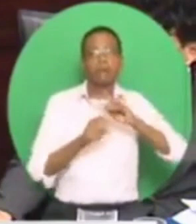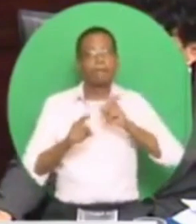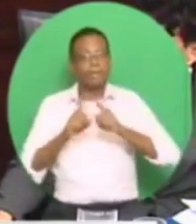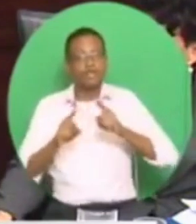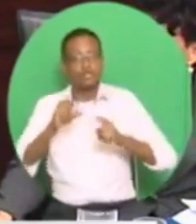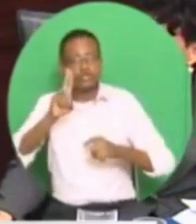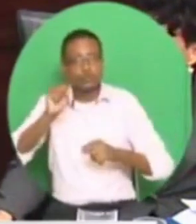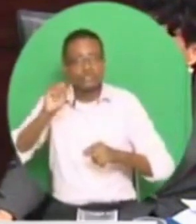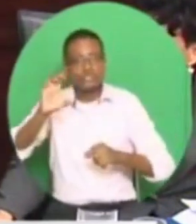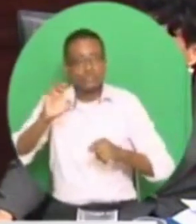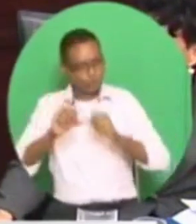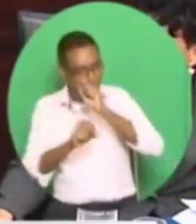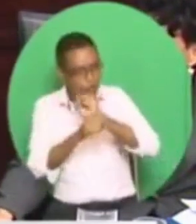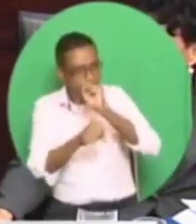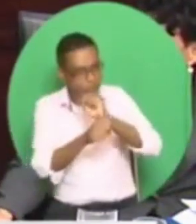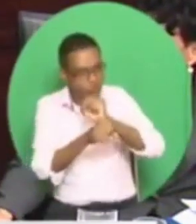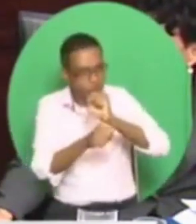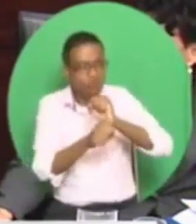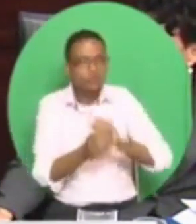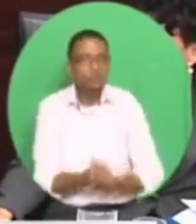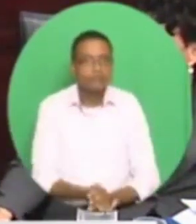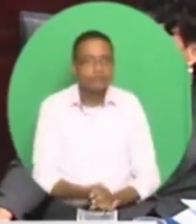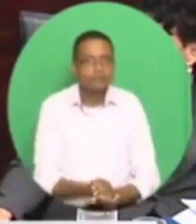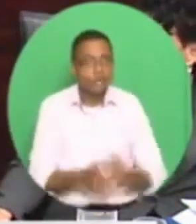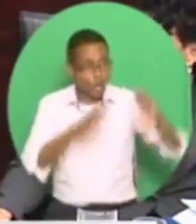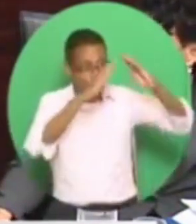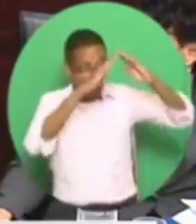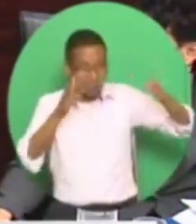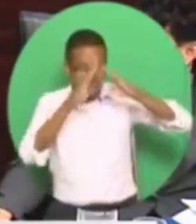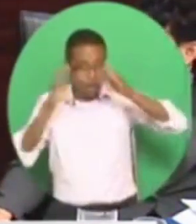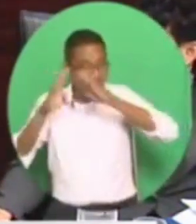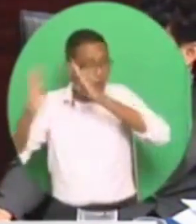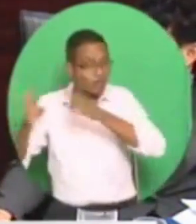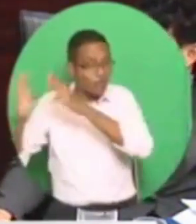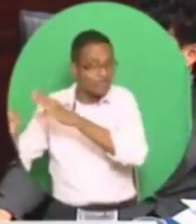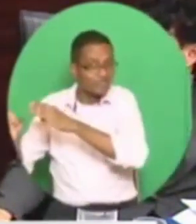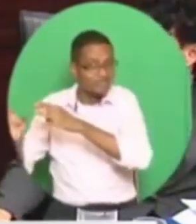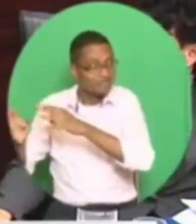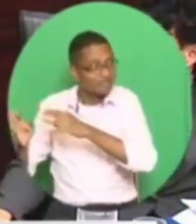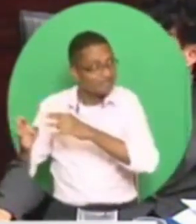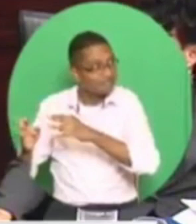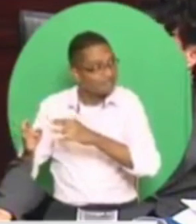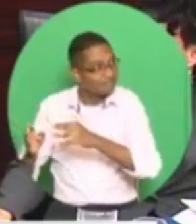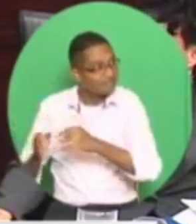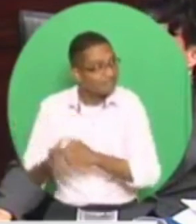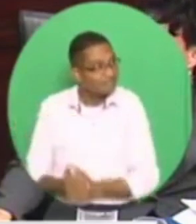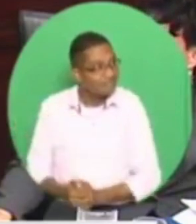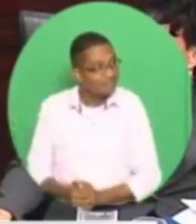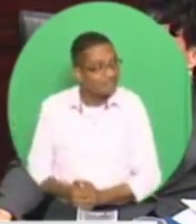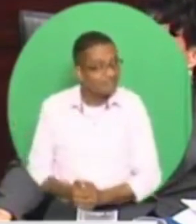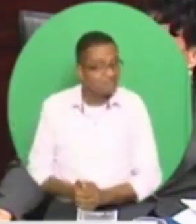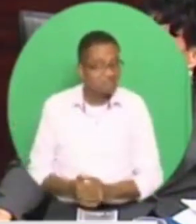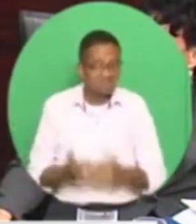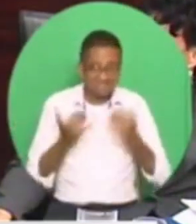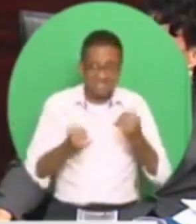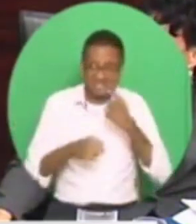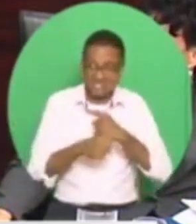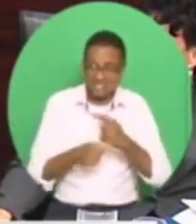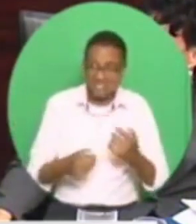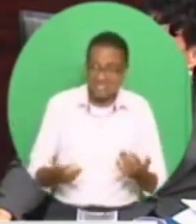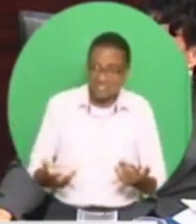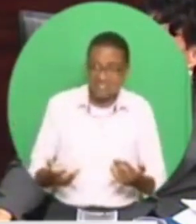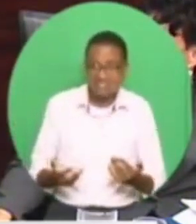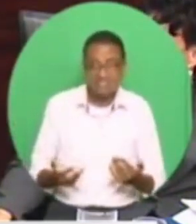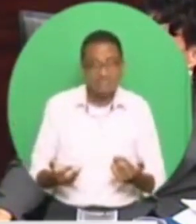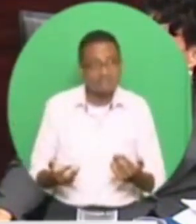In housing, Madam Speaker, I don't think today, apart from a few houses here, 10, 5 or